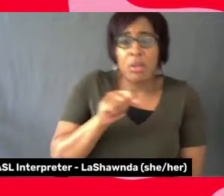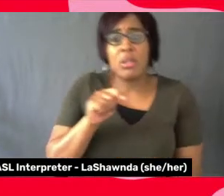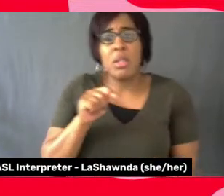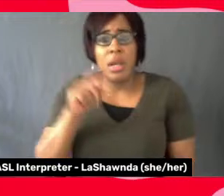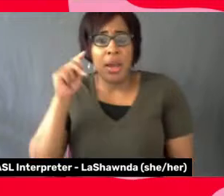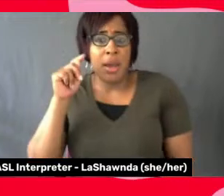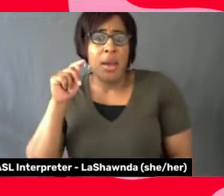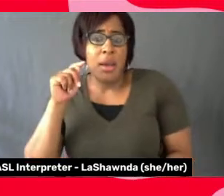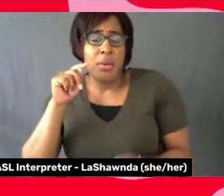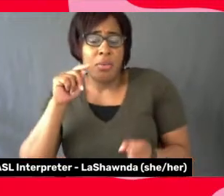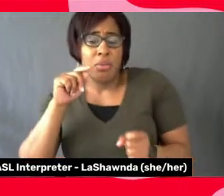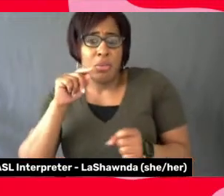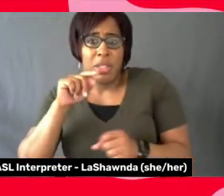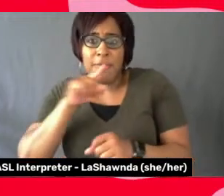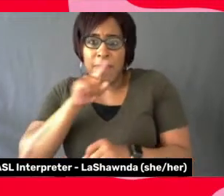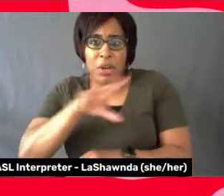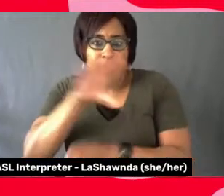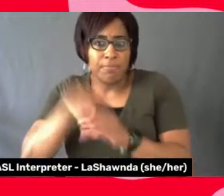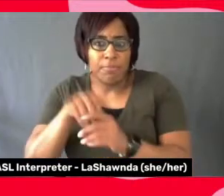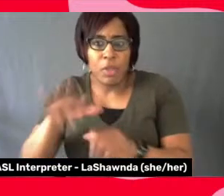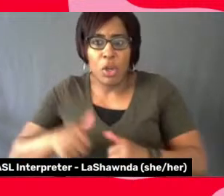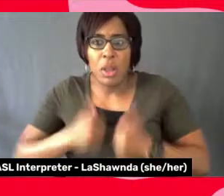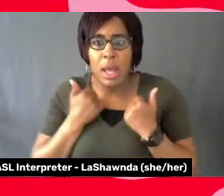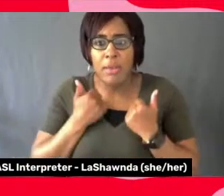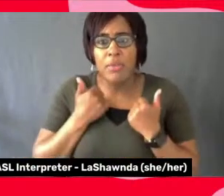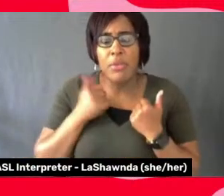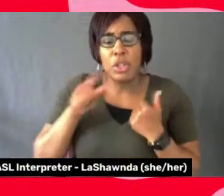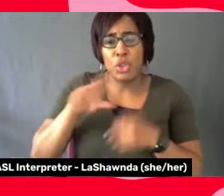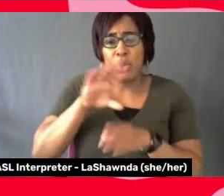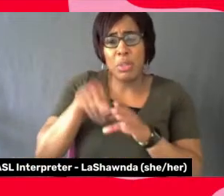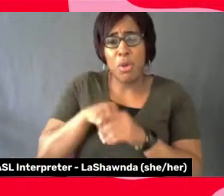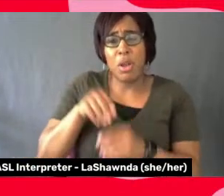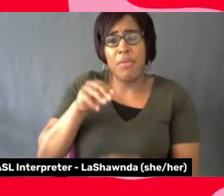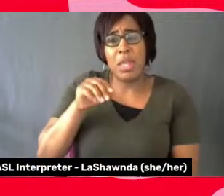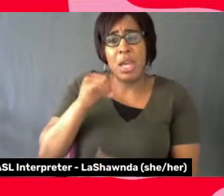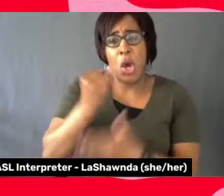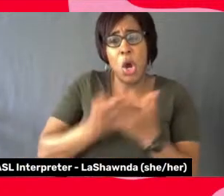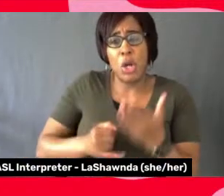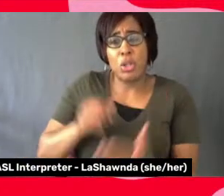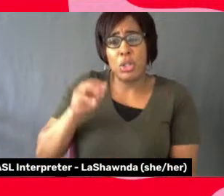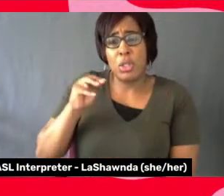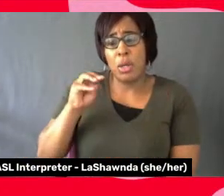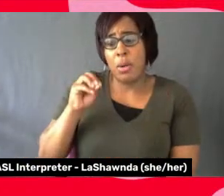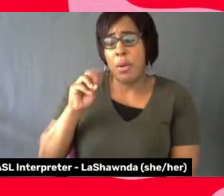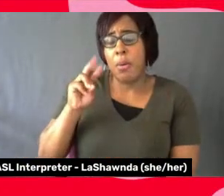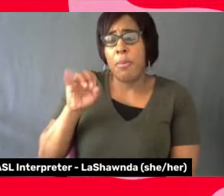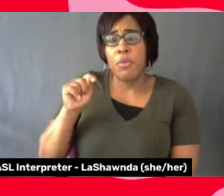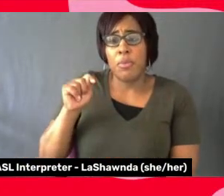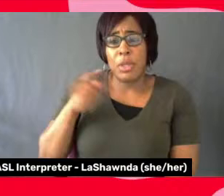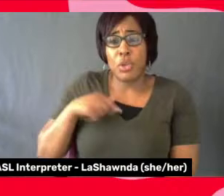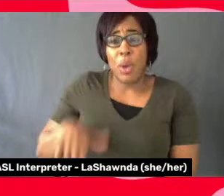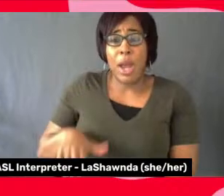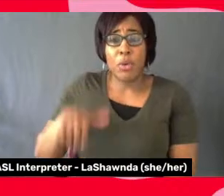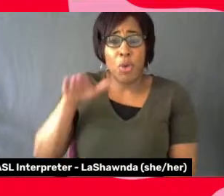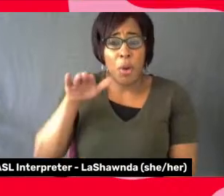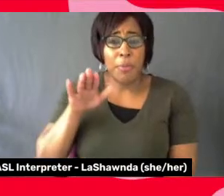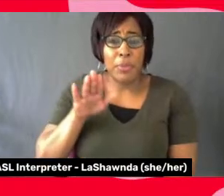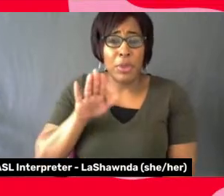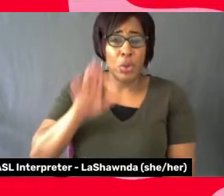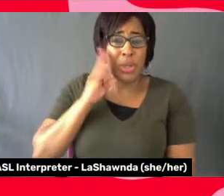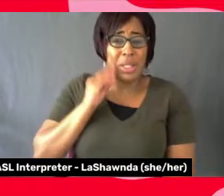movement. And so growing up with that experience with the, you know, with my mom,